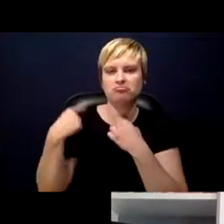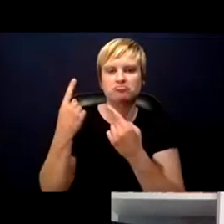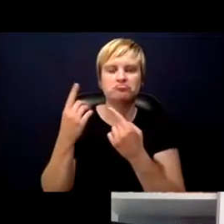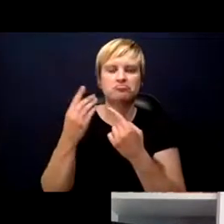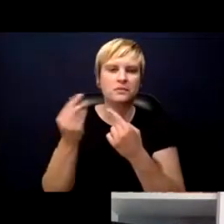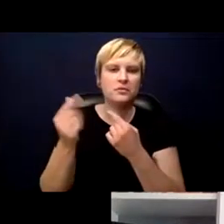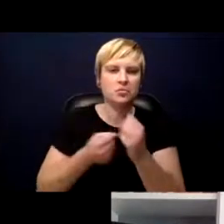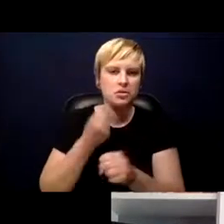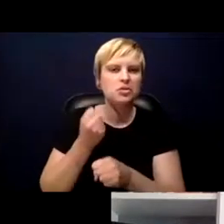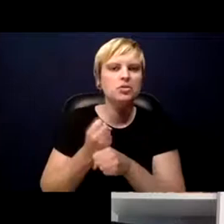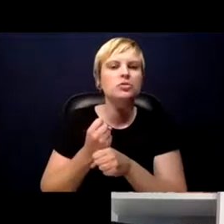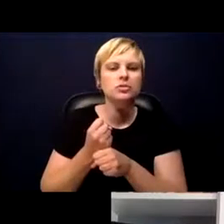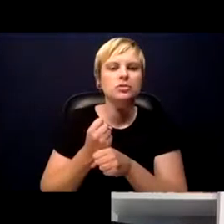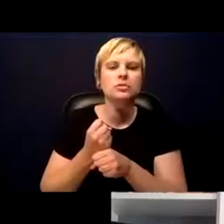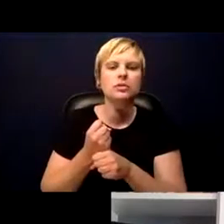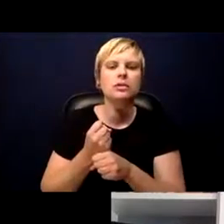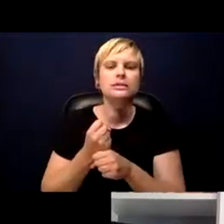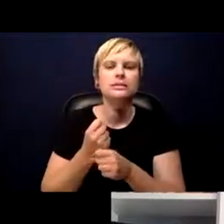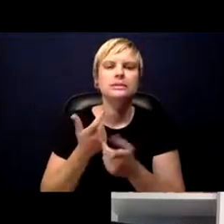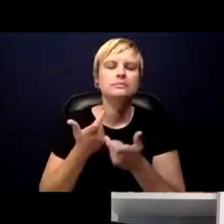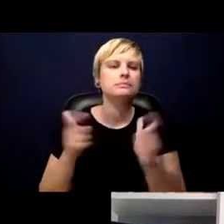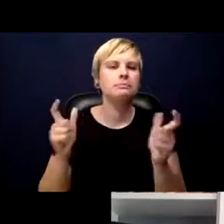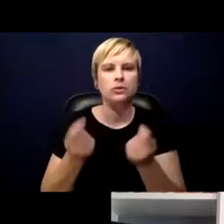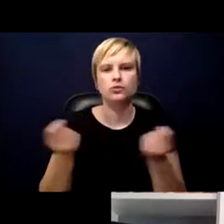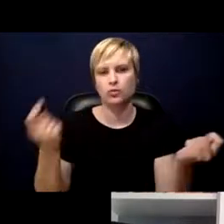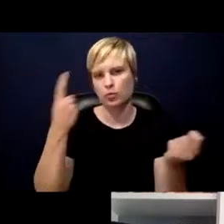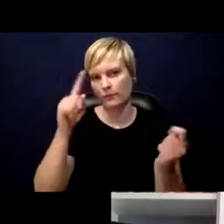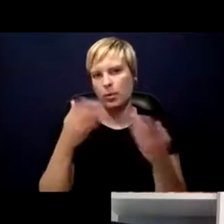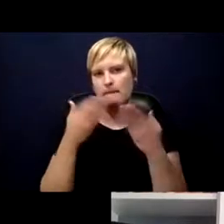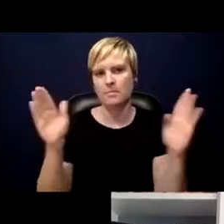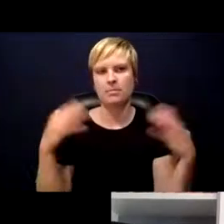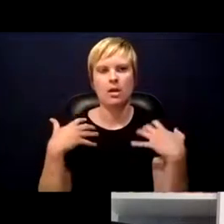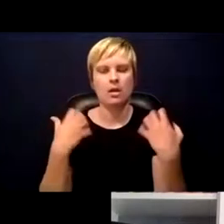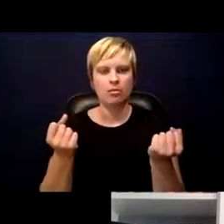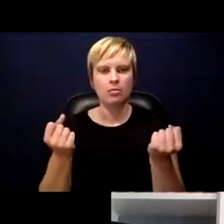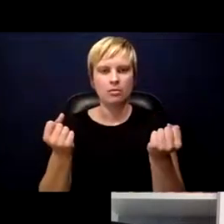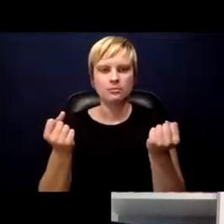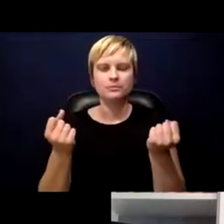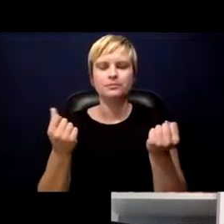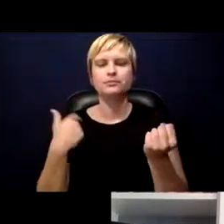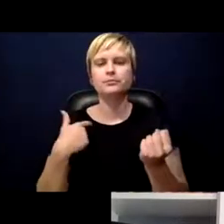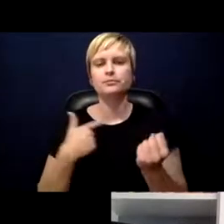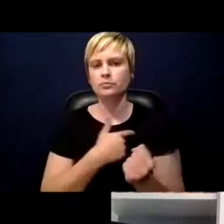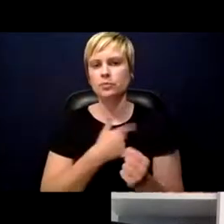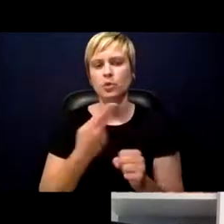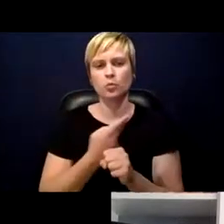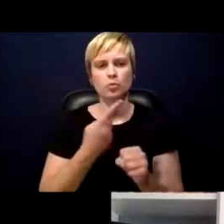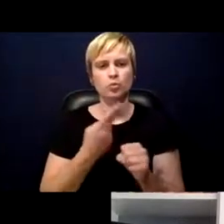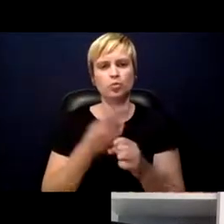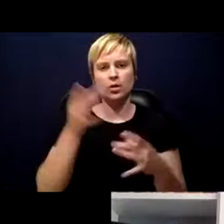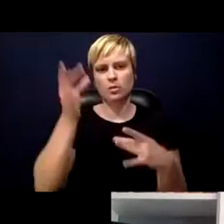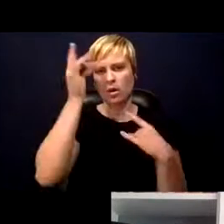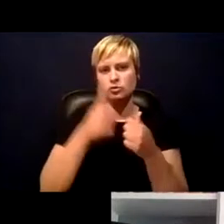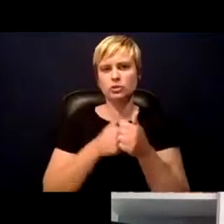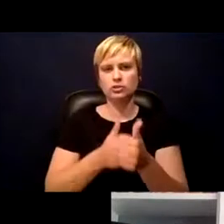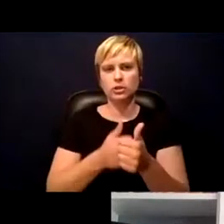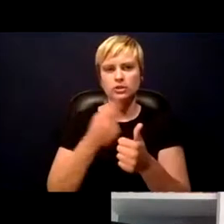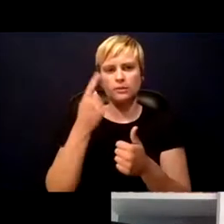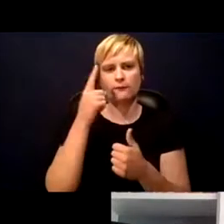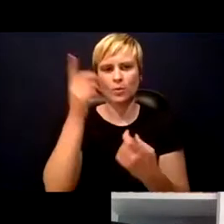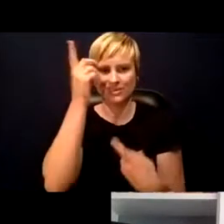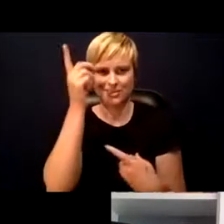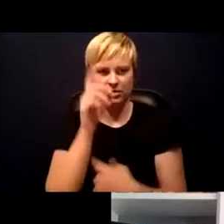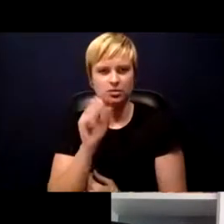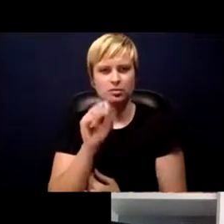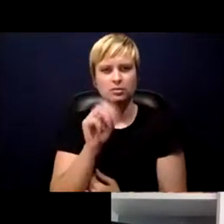years as a major public health tools, we've used contact tracing for diseases like smallpox.